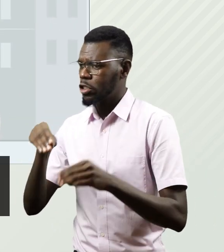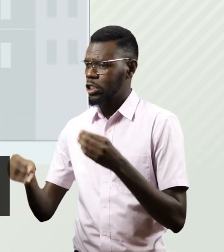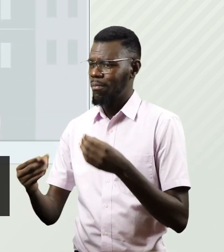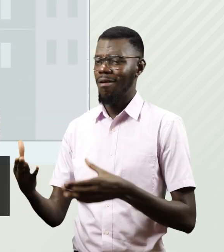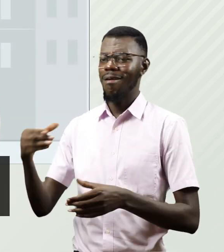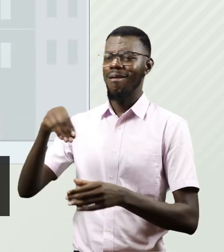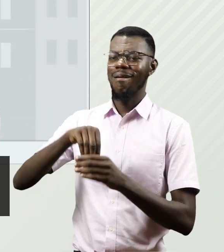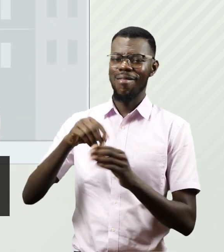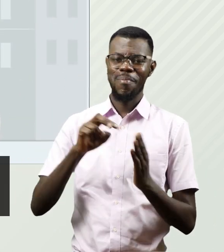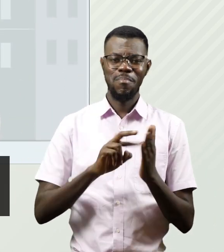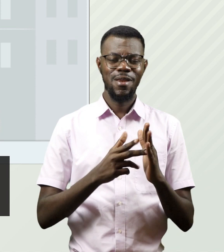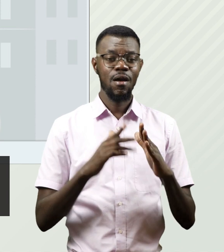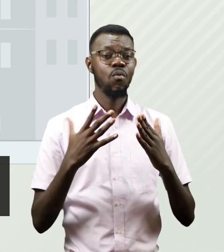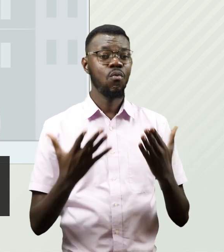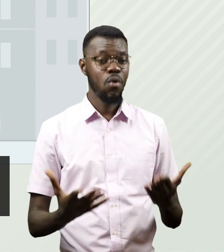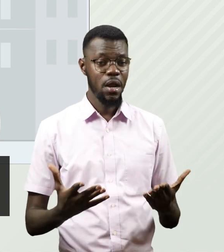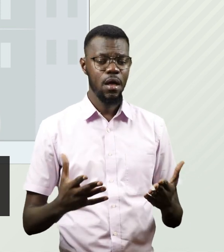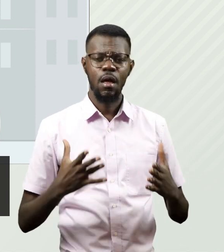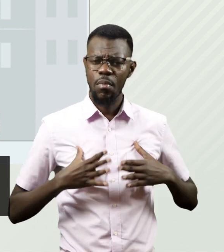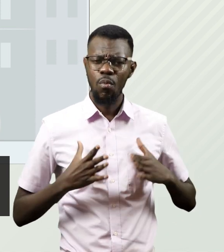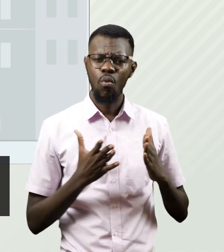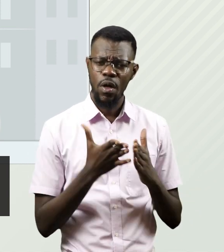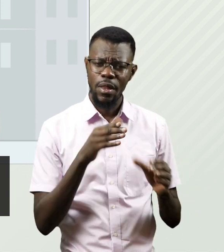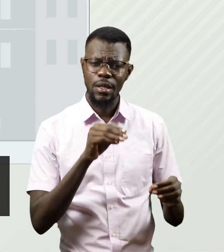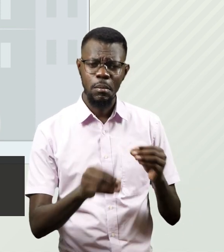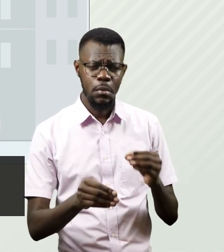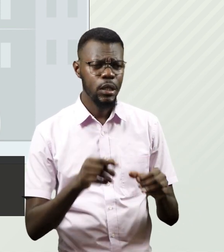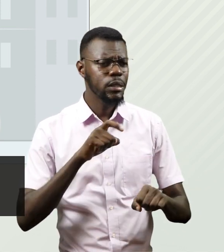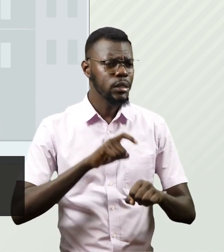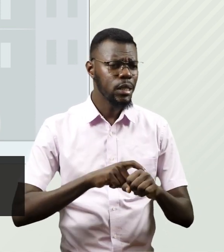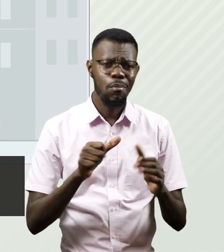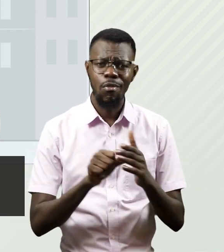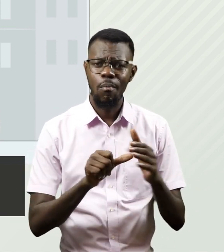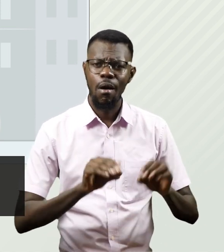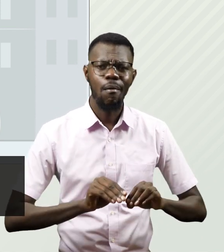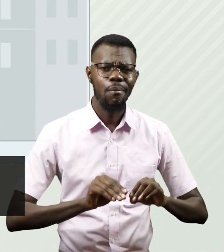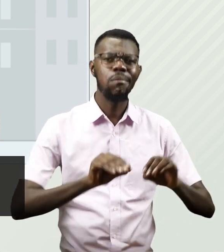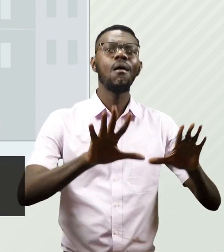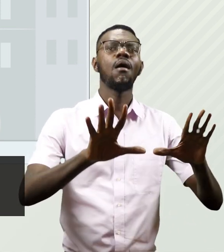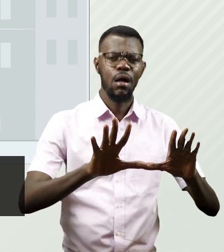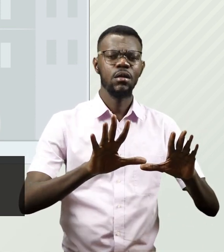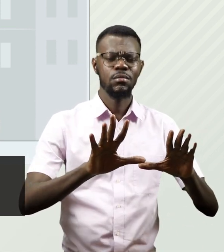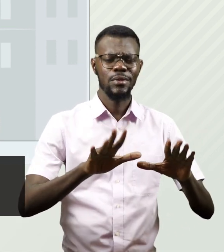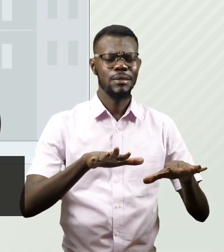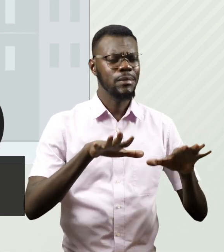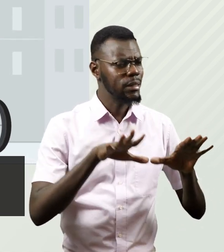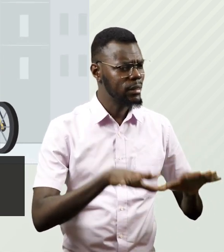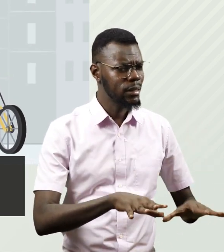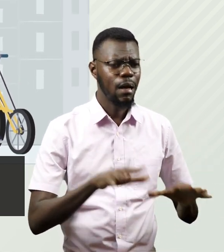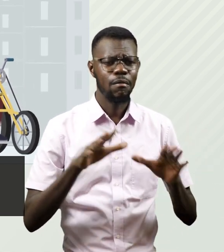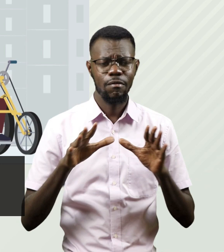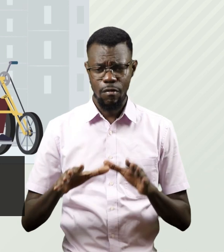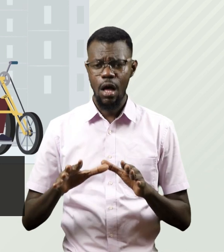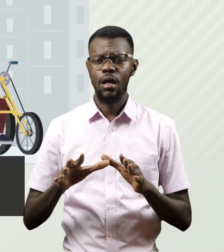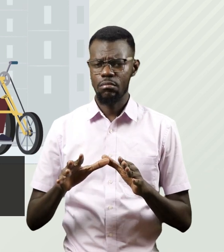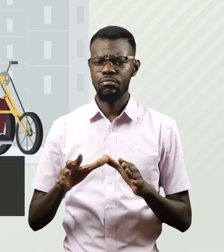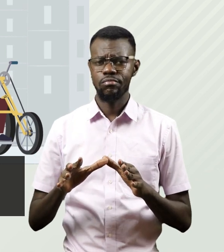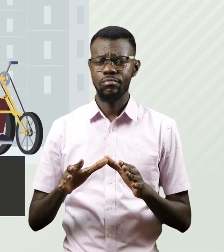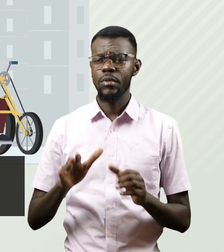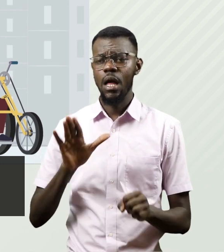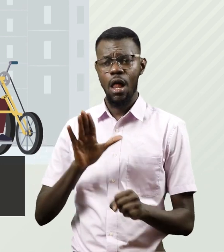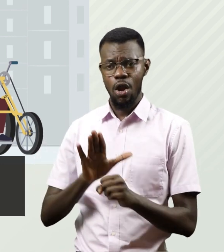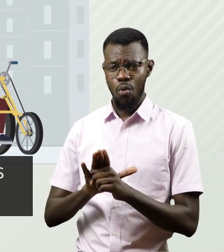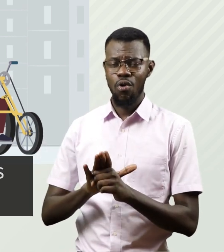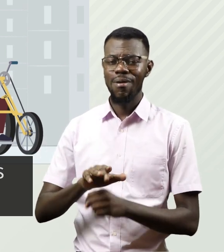disabilities are especially affected during times of crisis like pandemics, and should be included to